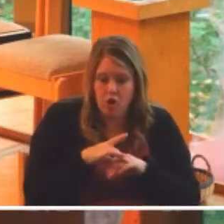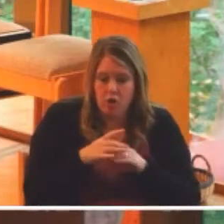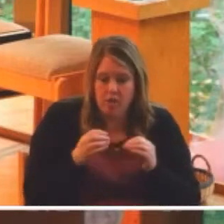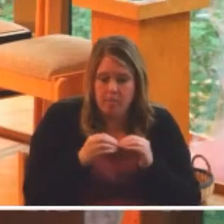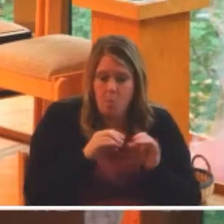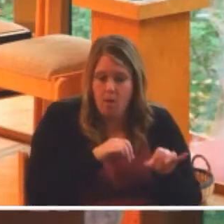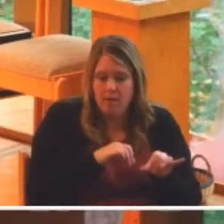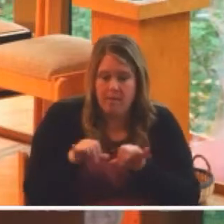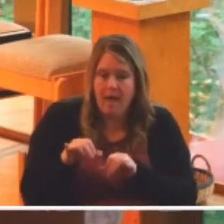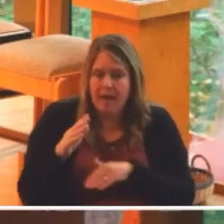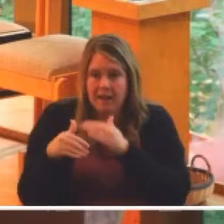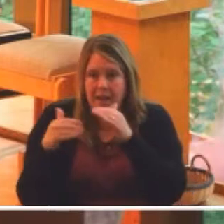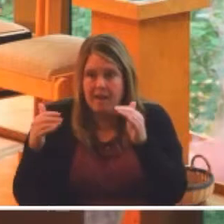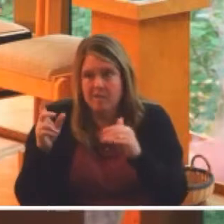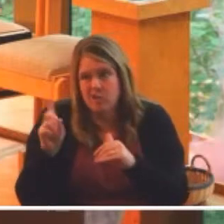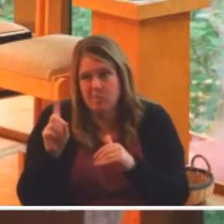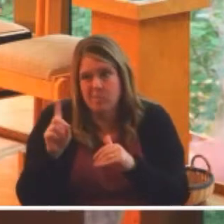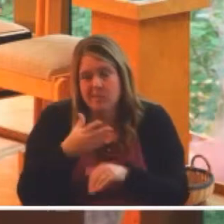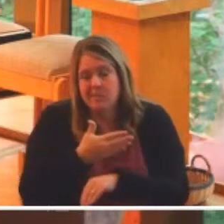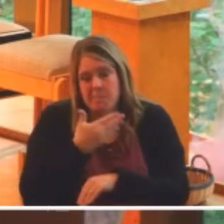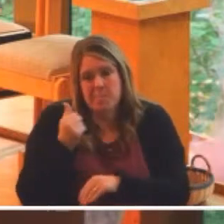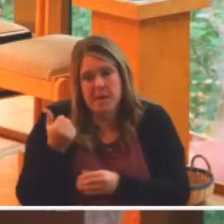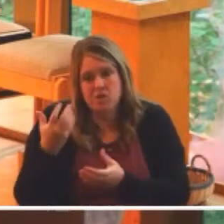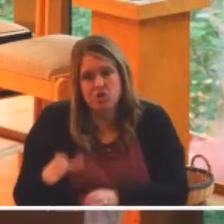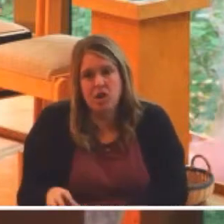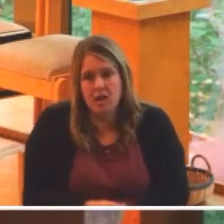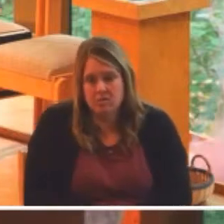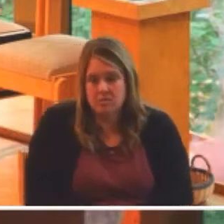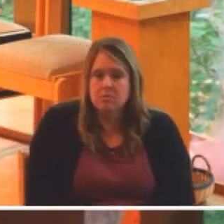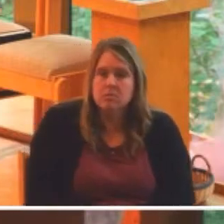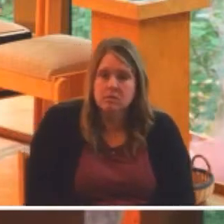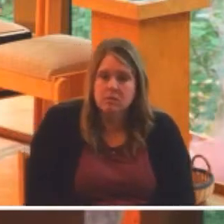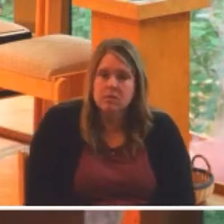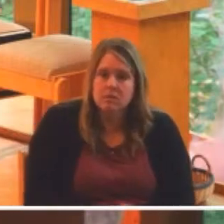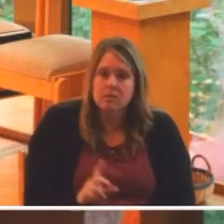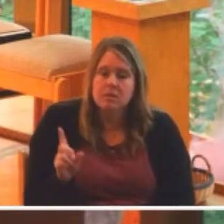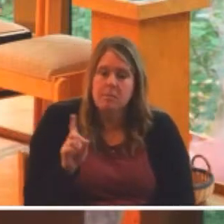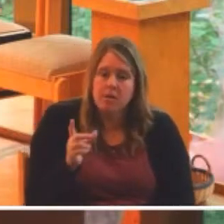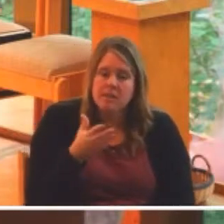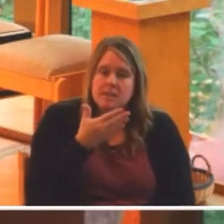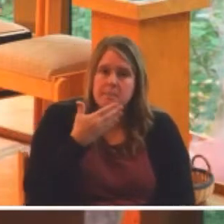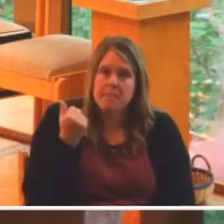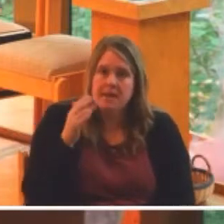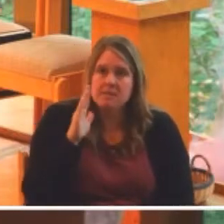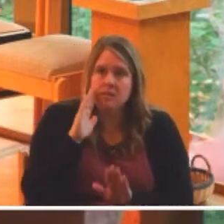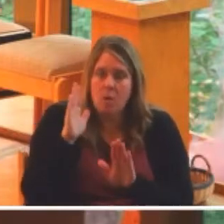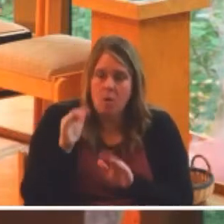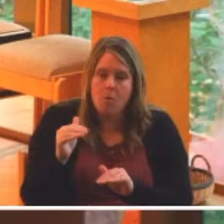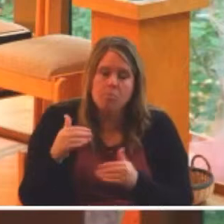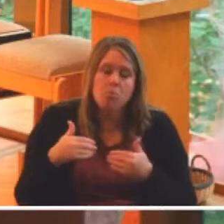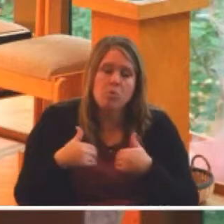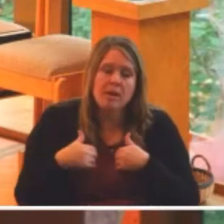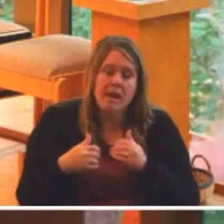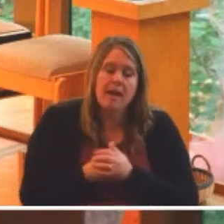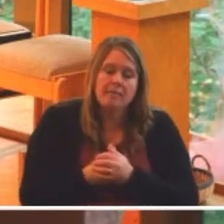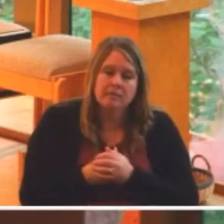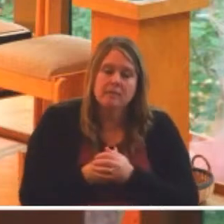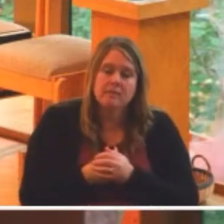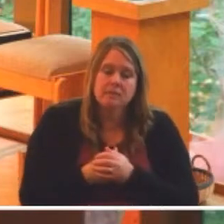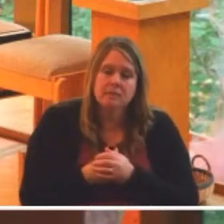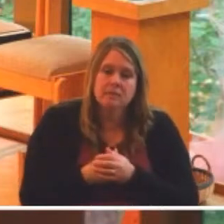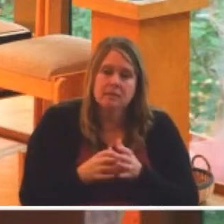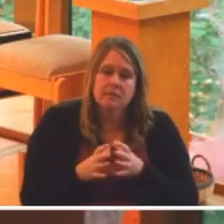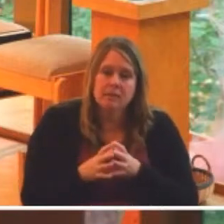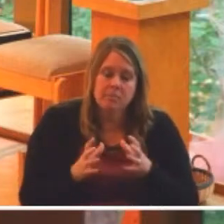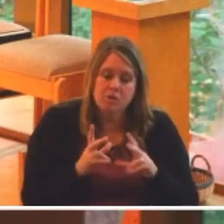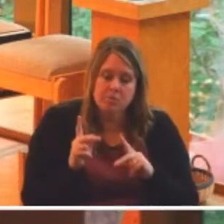democracy might be the best shot we've got, the best hope we've got to have a bunch of people, oddballs and outcasts gathered in a